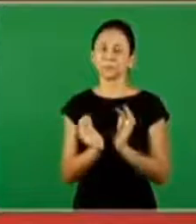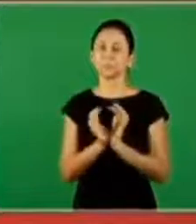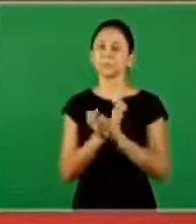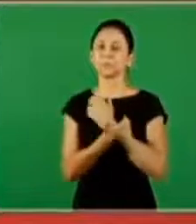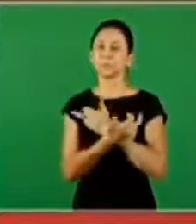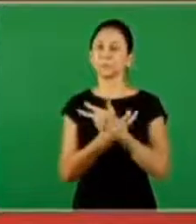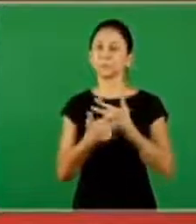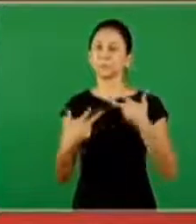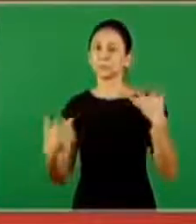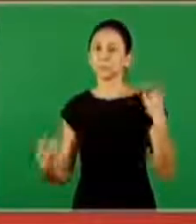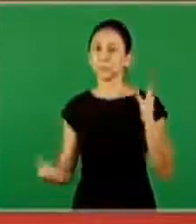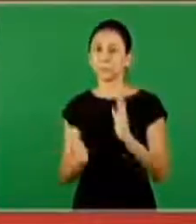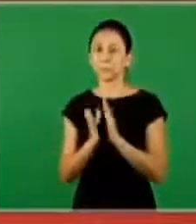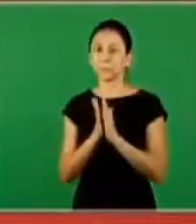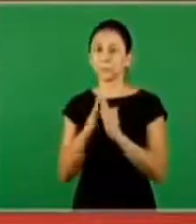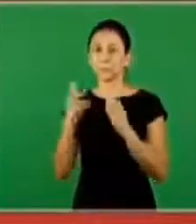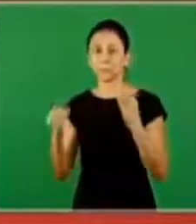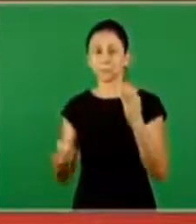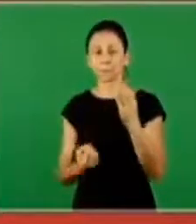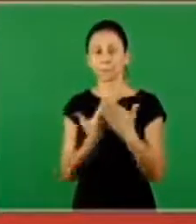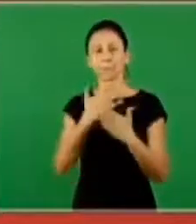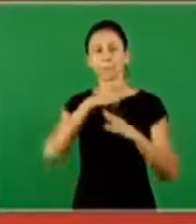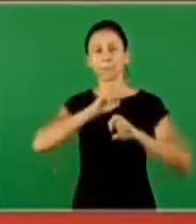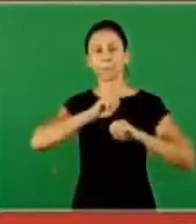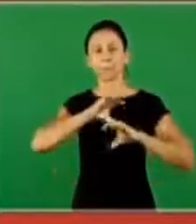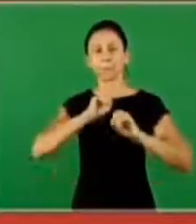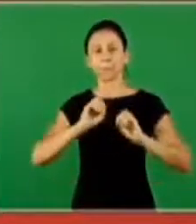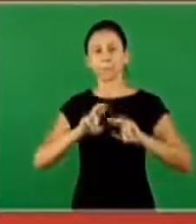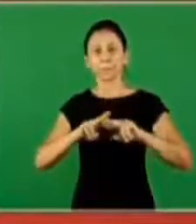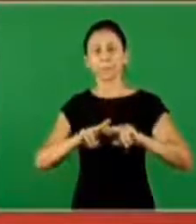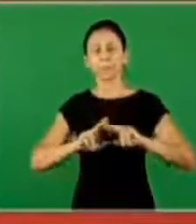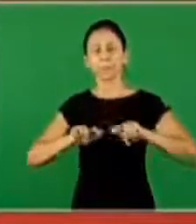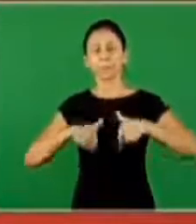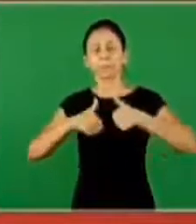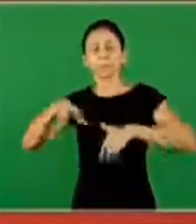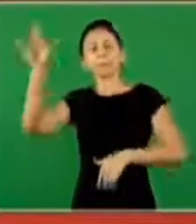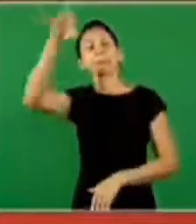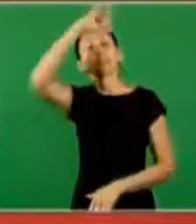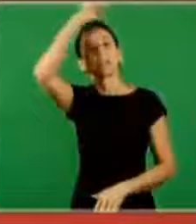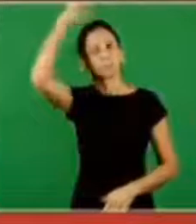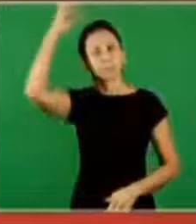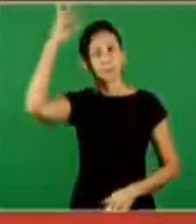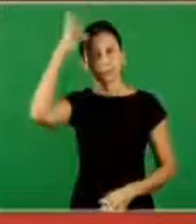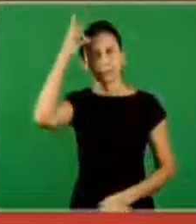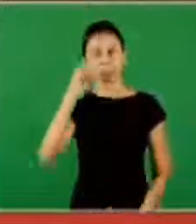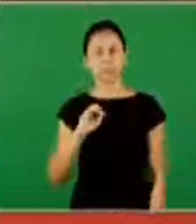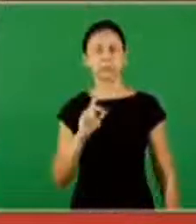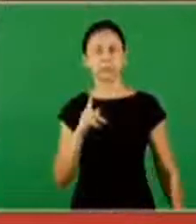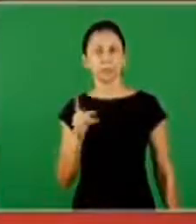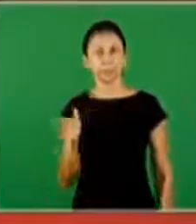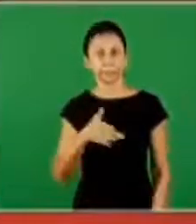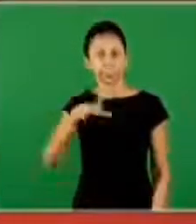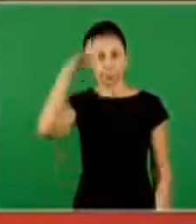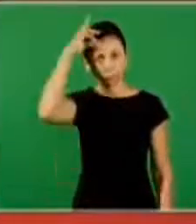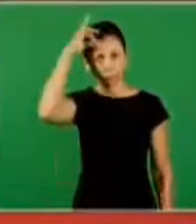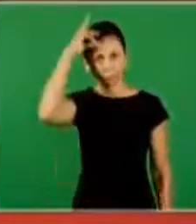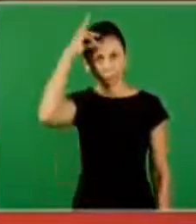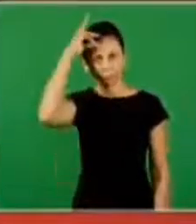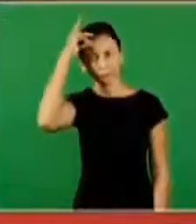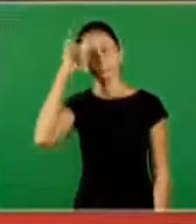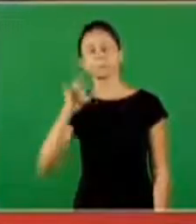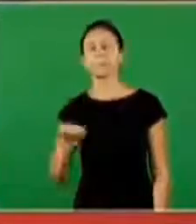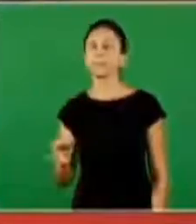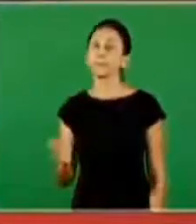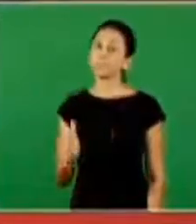elements that emerge from the word through the operation of the Holy Spirit in the body. Everybody learned this, right?